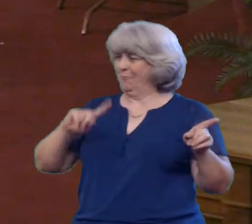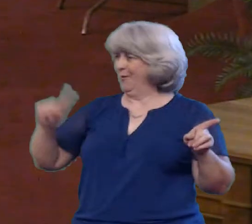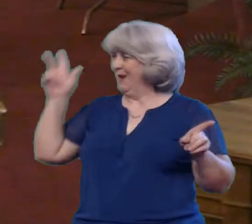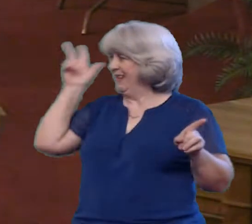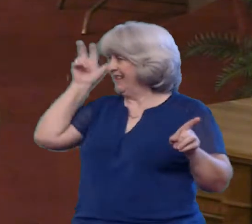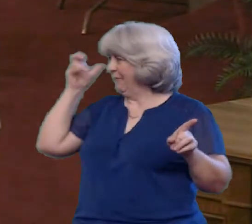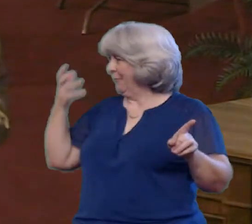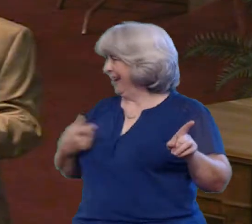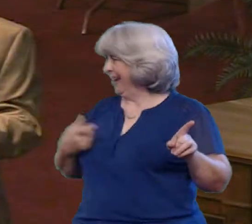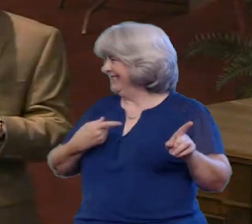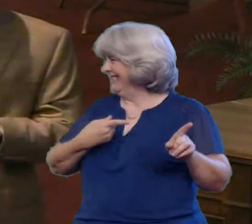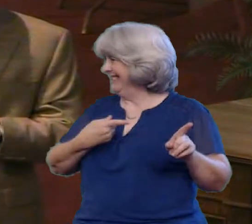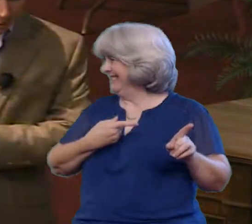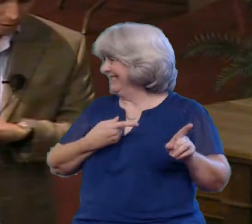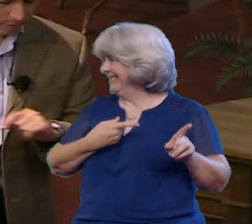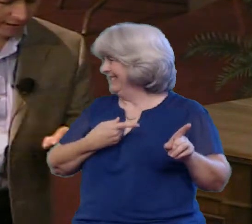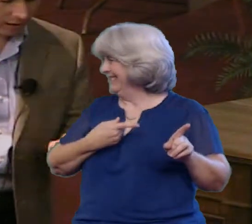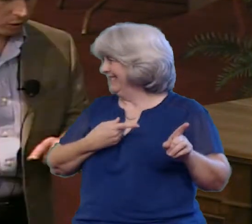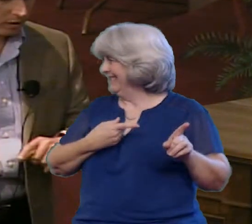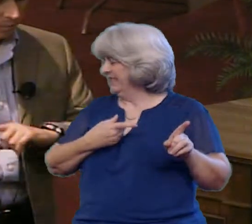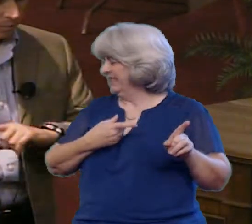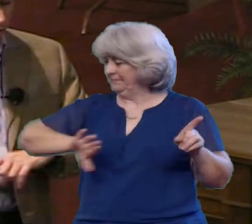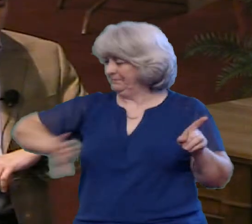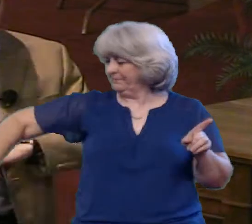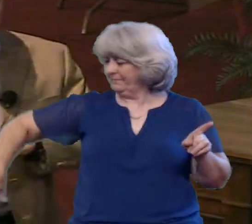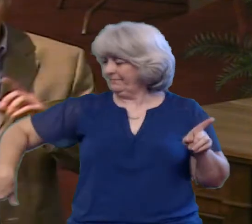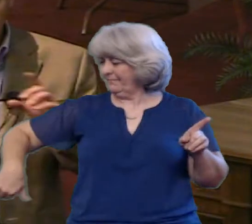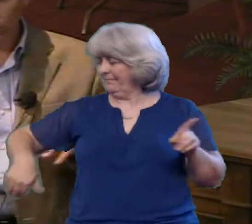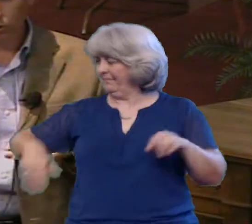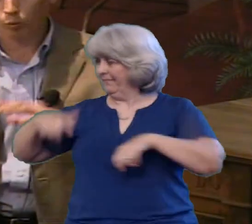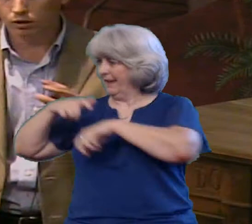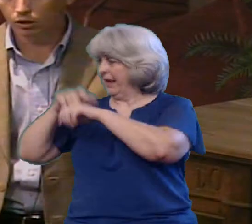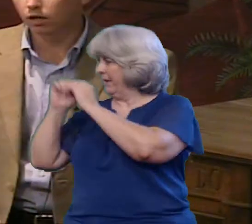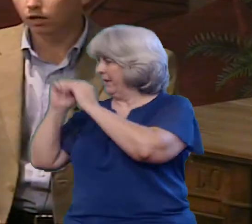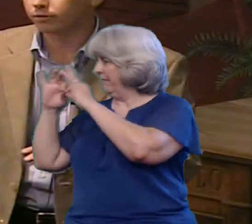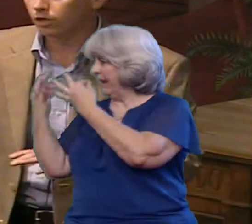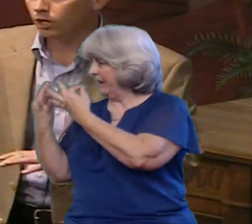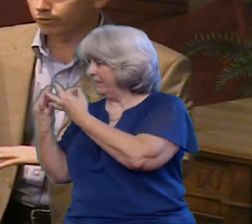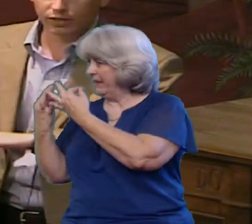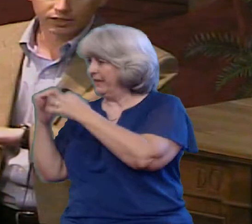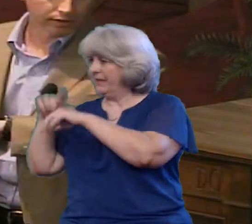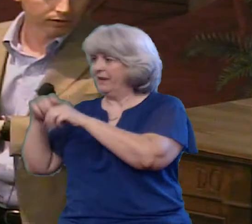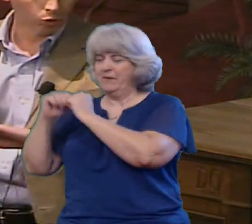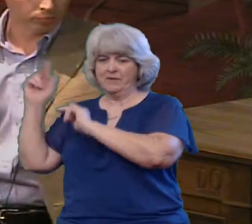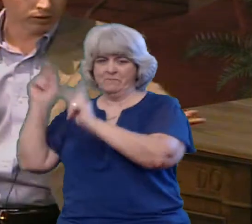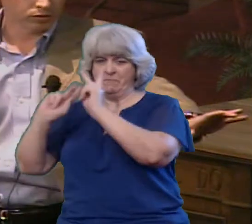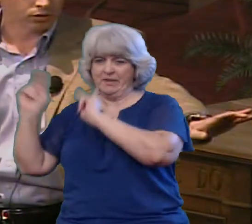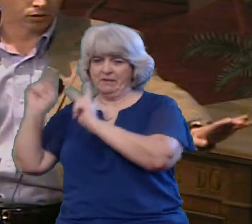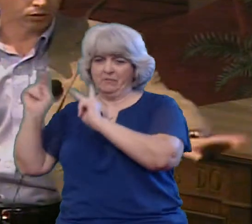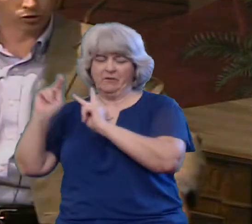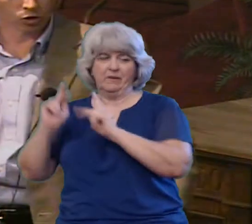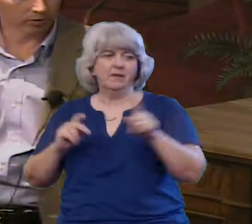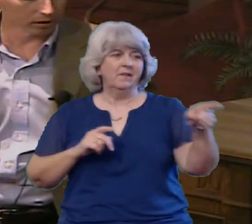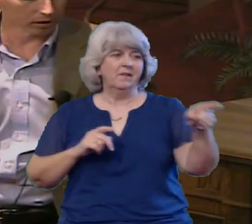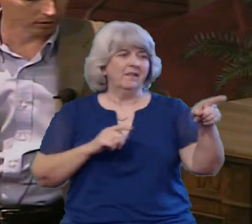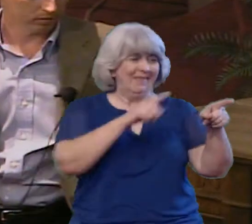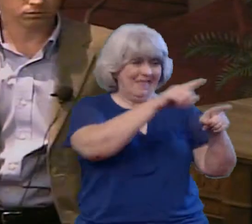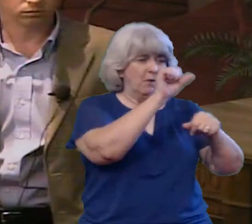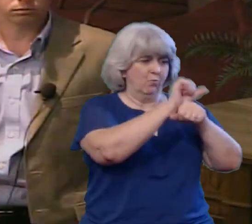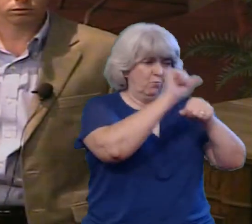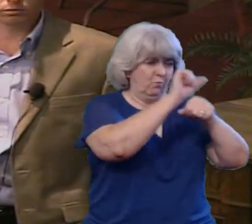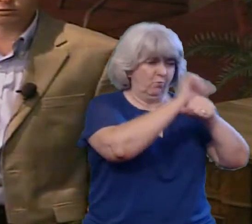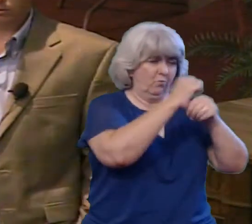Sometimes we trade in time with our families And the most important time with those that we love For things that don't mean a darn thing